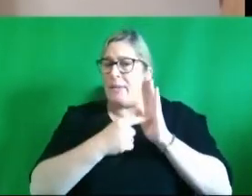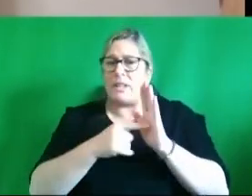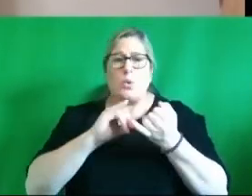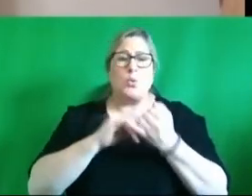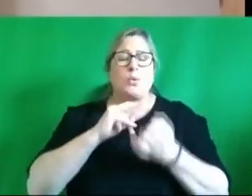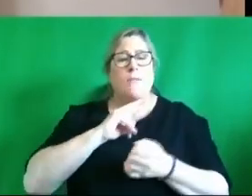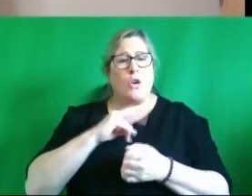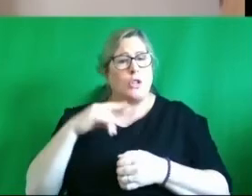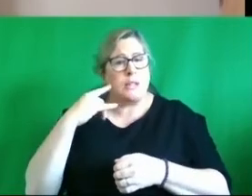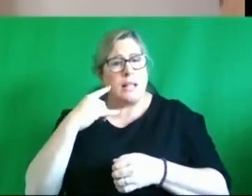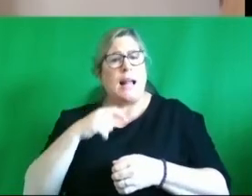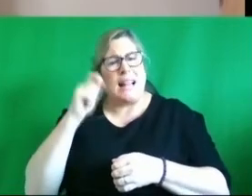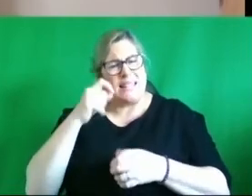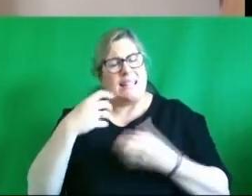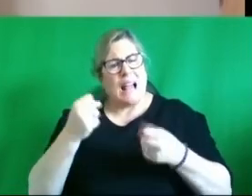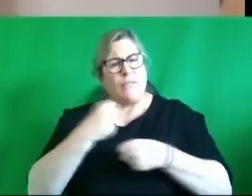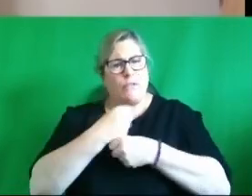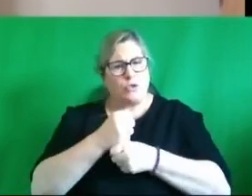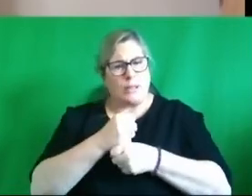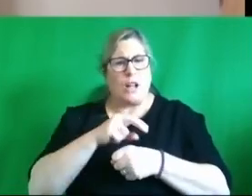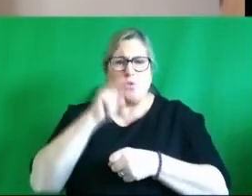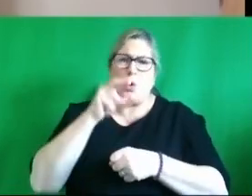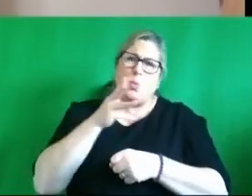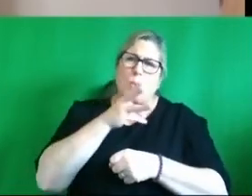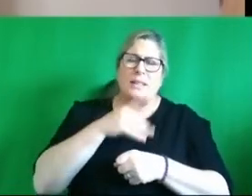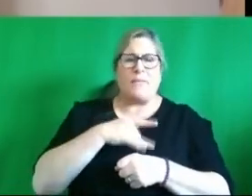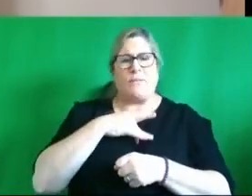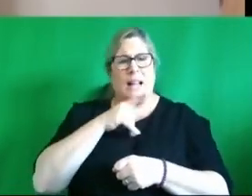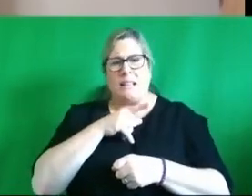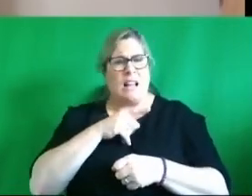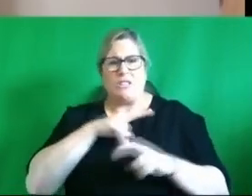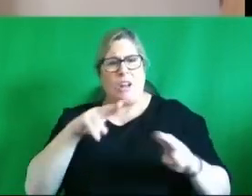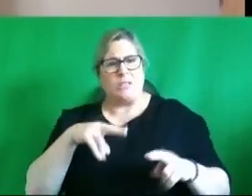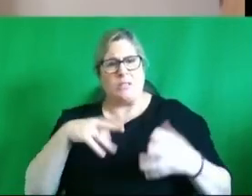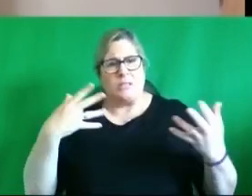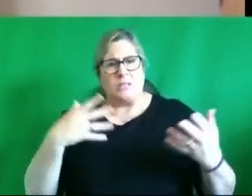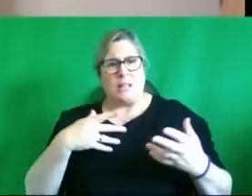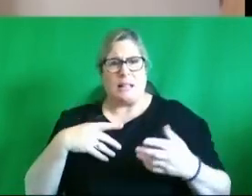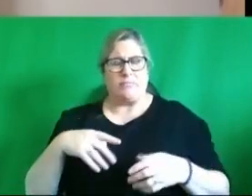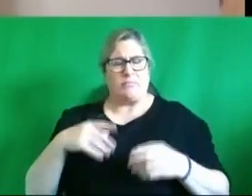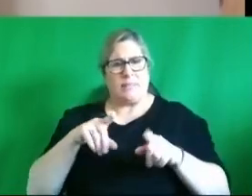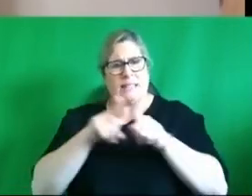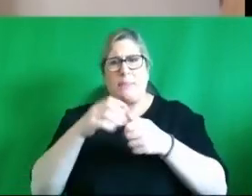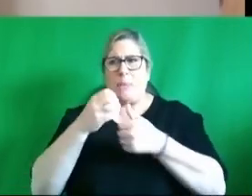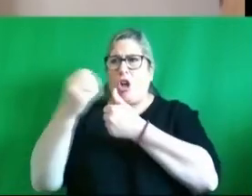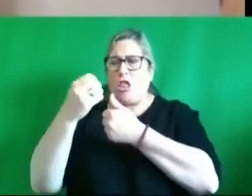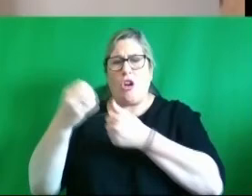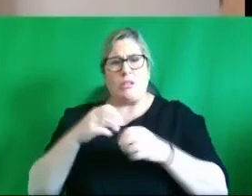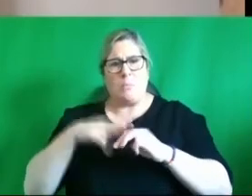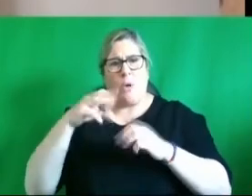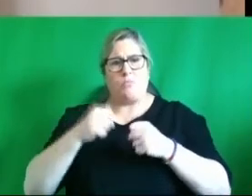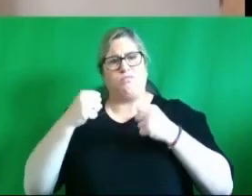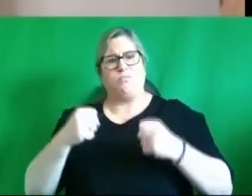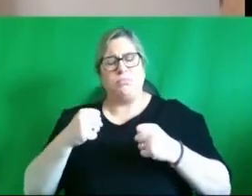and i think there is a frustration in the northwest that they feel their voice isn't as well heard as perhaps other people's voices so when we're talking about